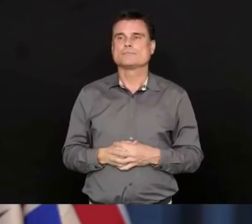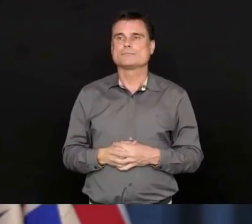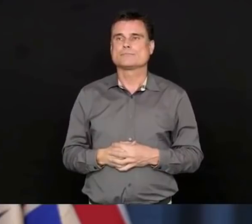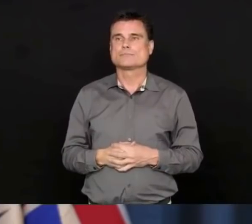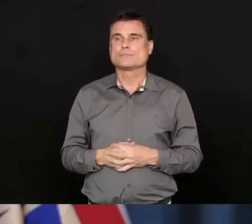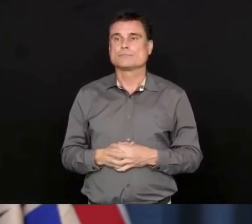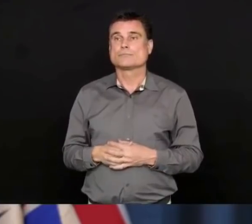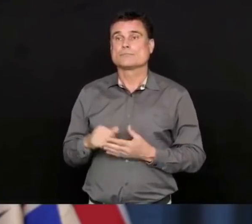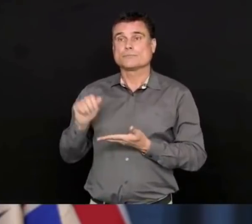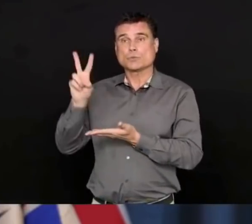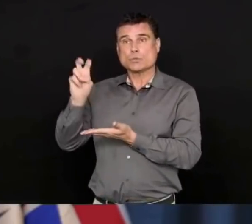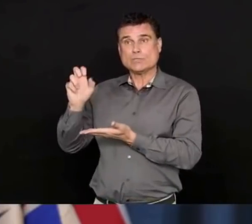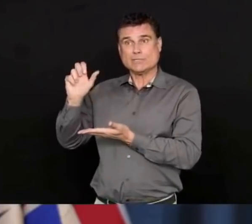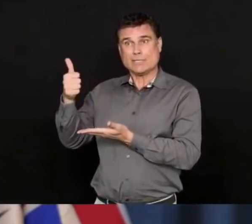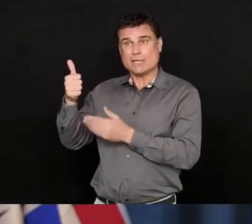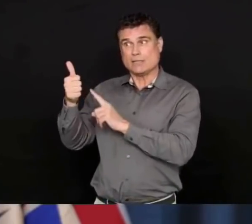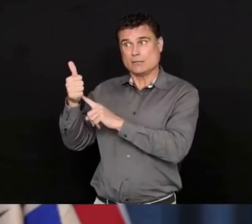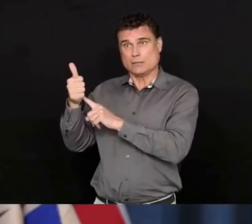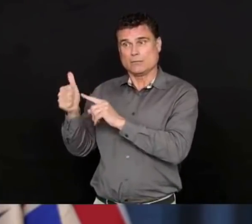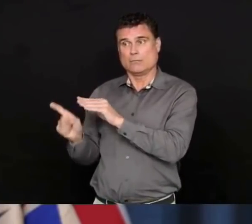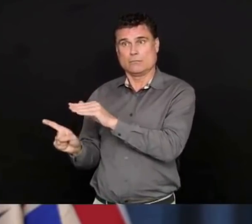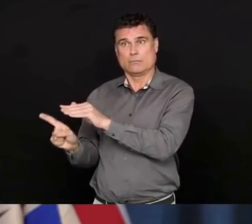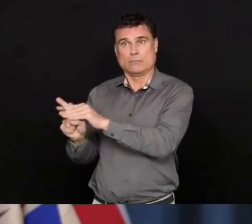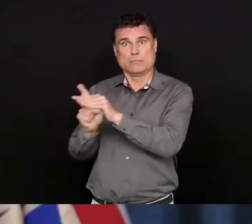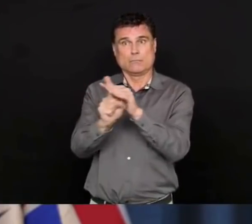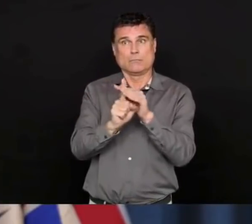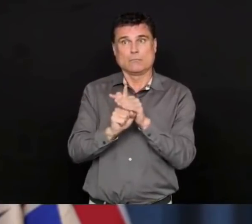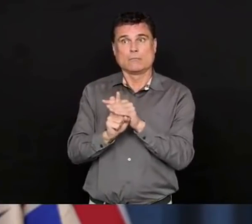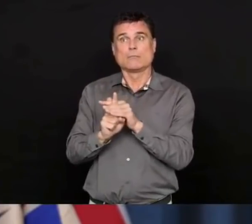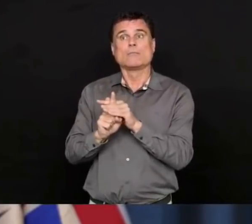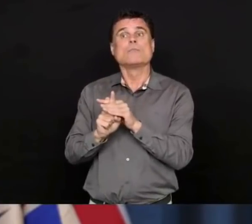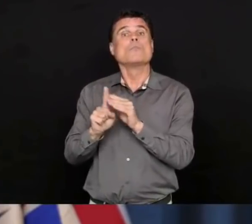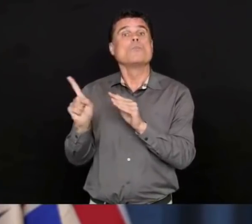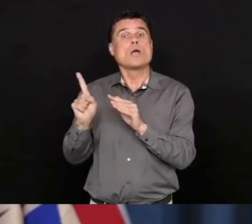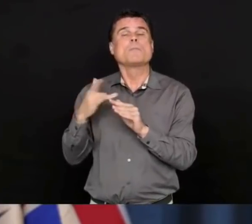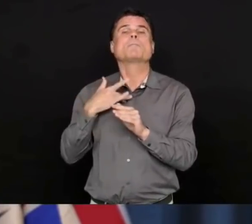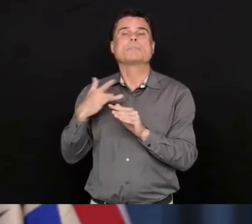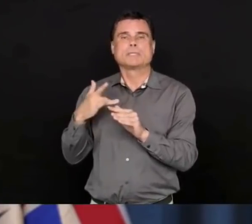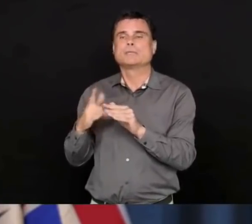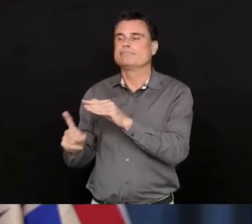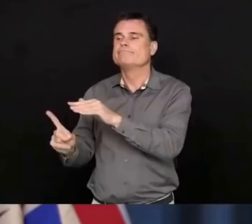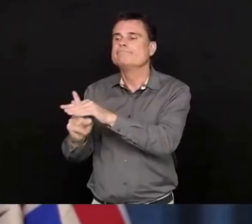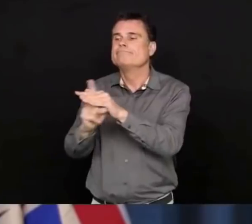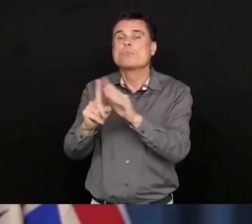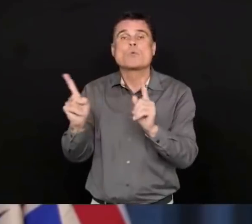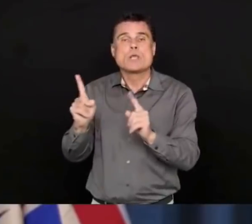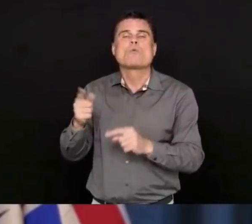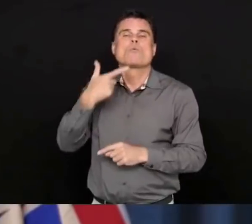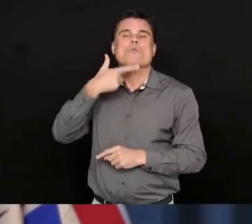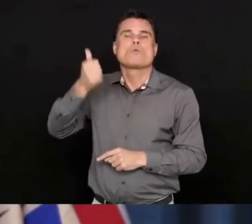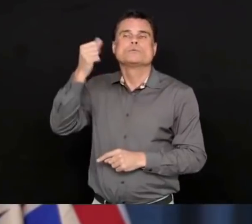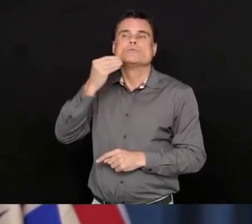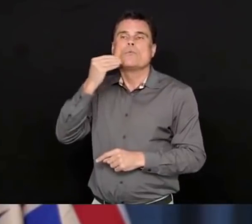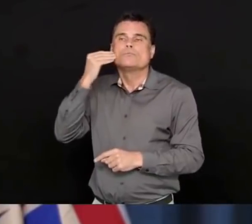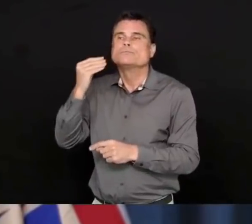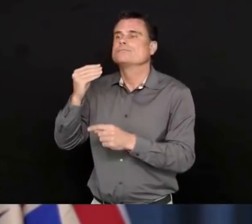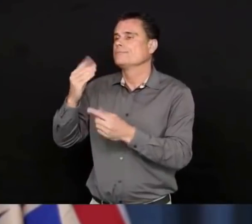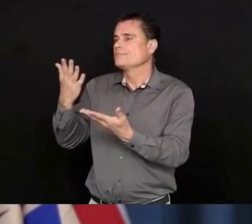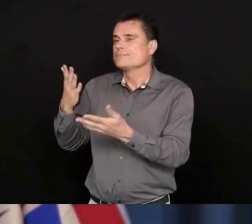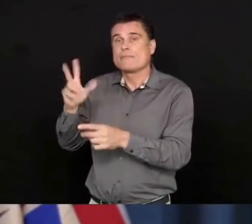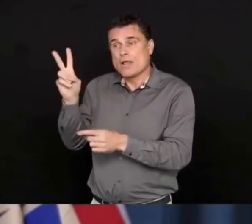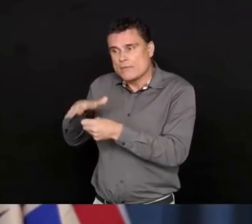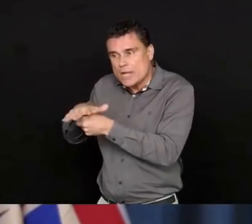living. All of them have been in the Fraser or Vancouver Coastal Health region. And so we now have 21